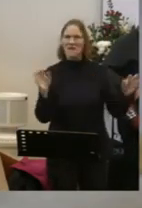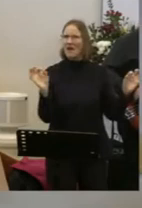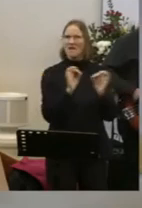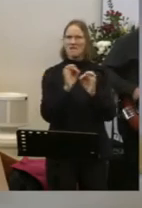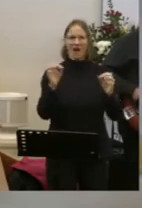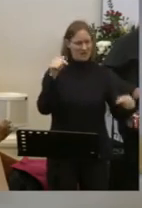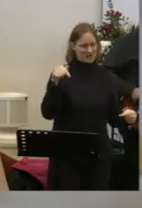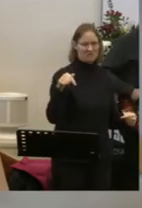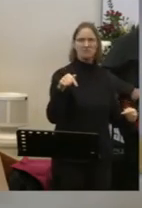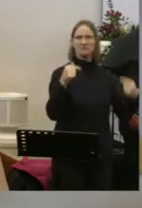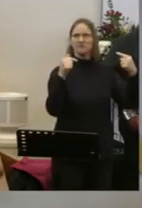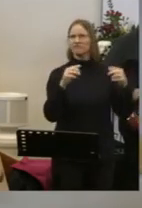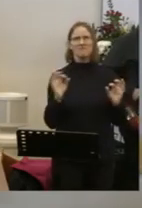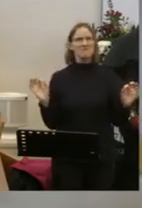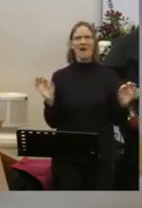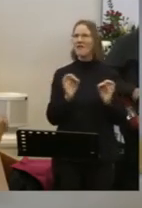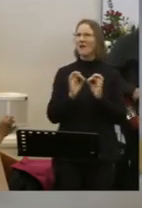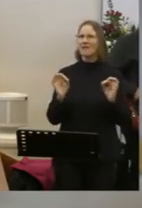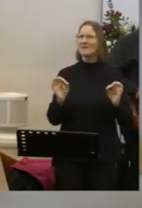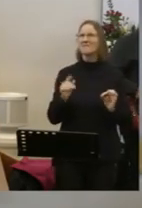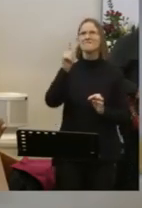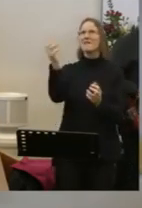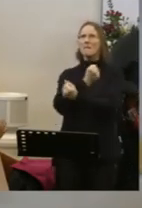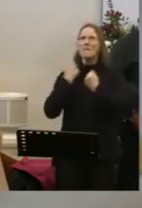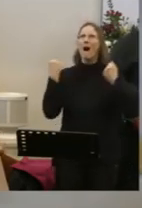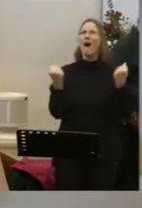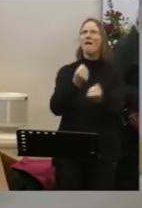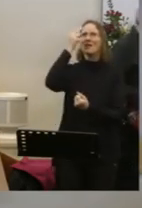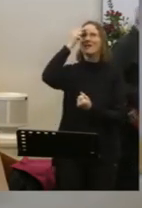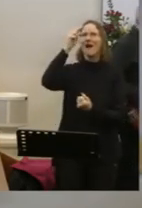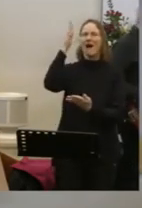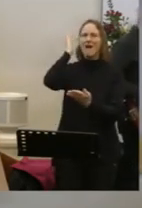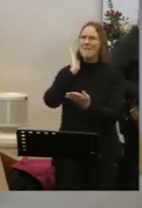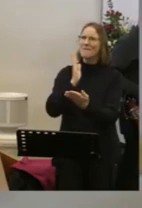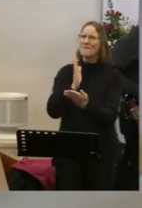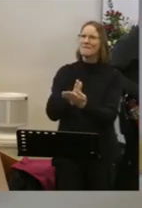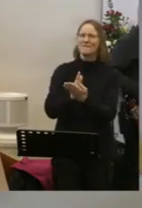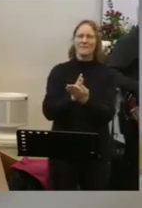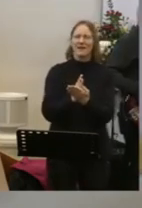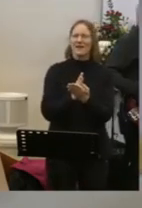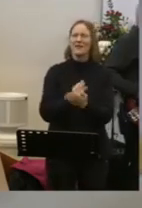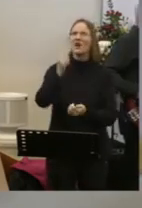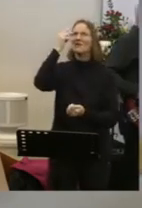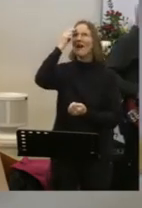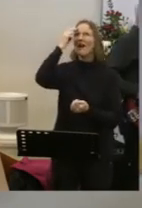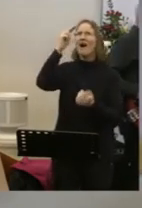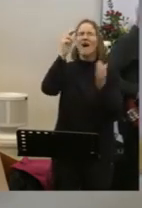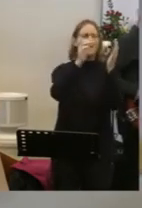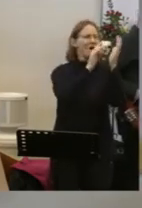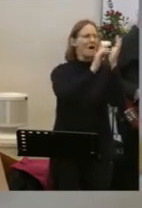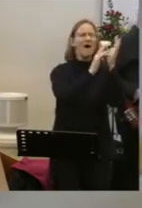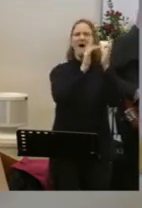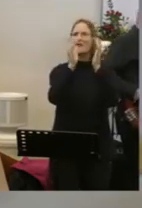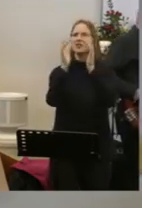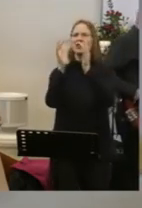Nothing can stand against What a powerful name it is The name